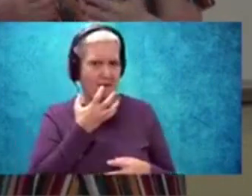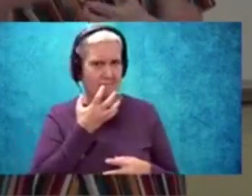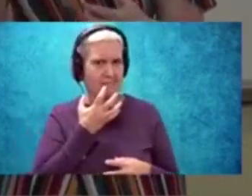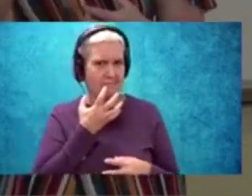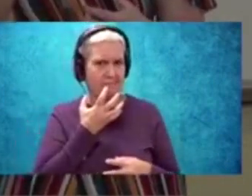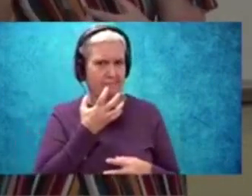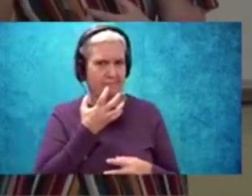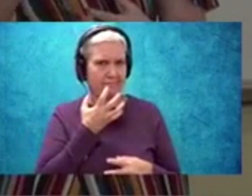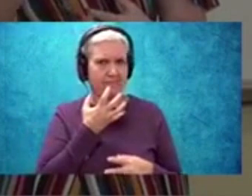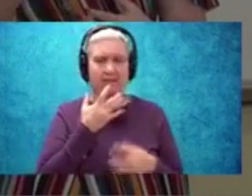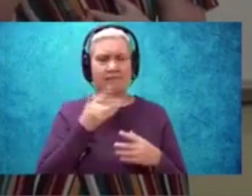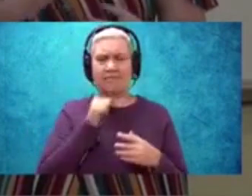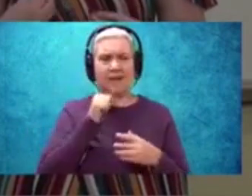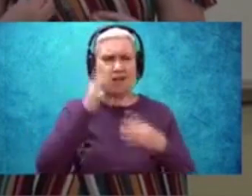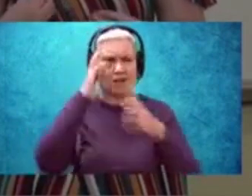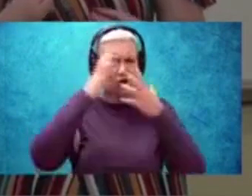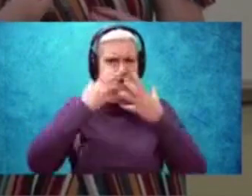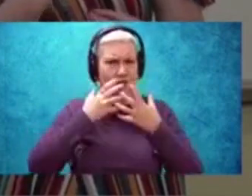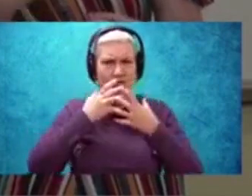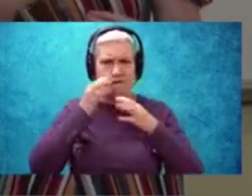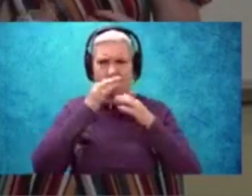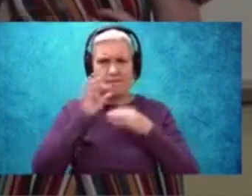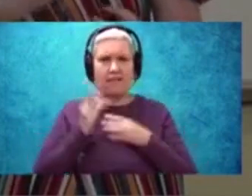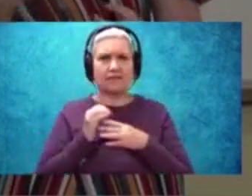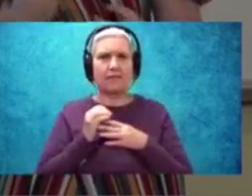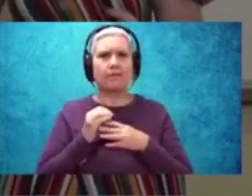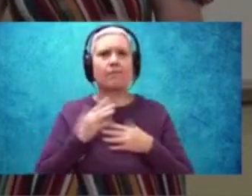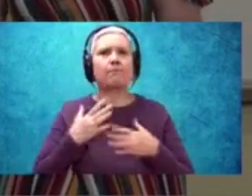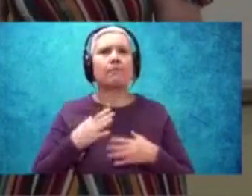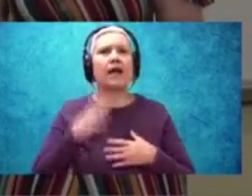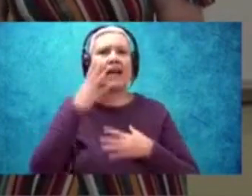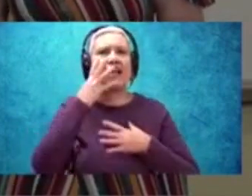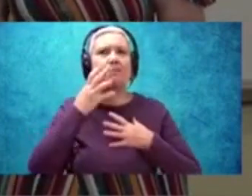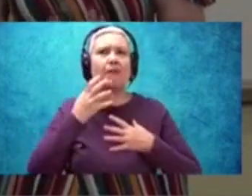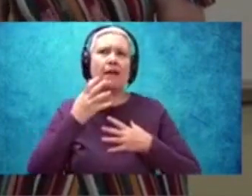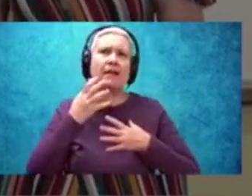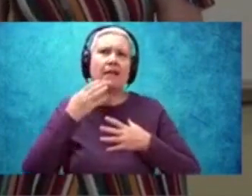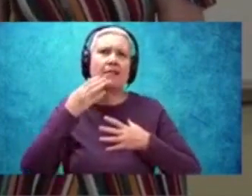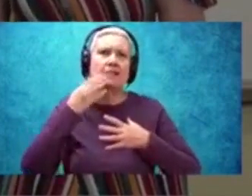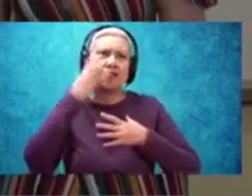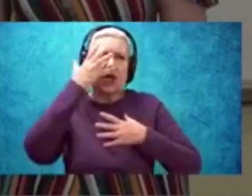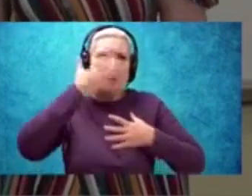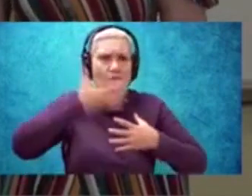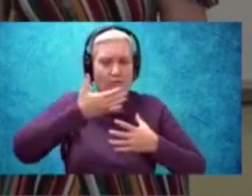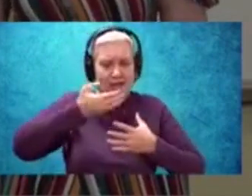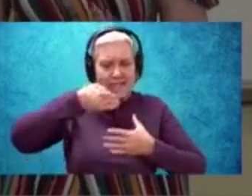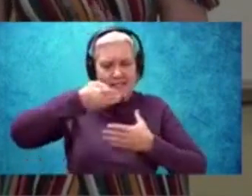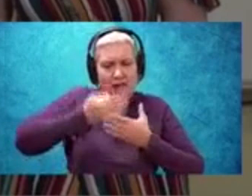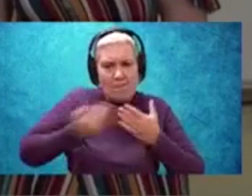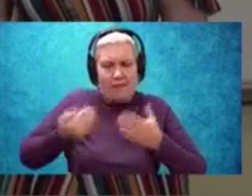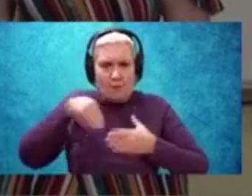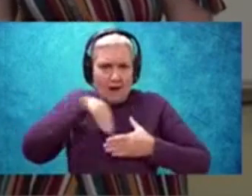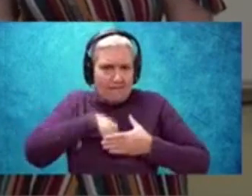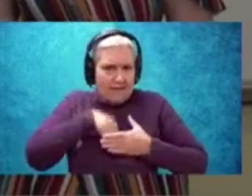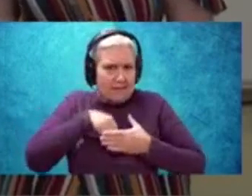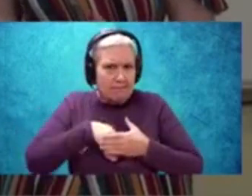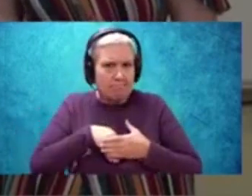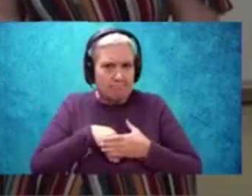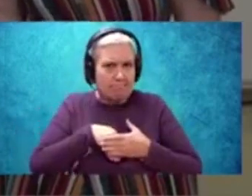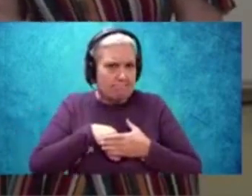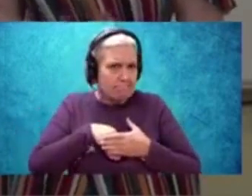It doesn't cover our faces, but maybe it covers something inside of us, right? What do you think?